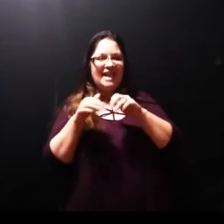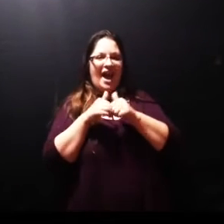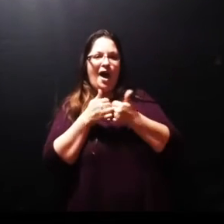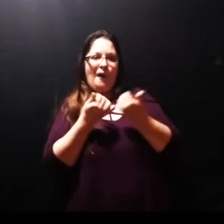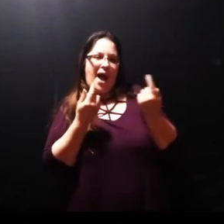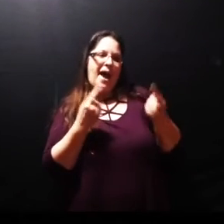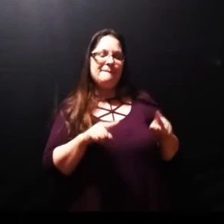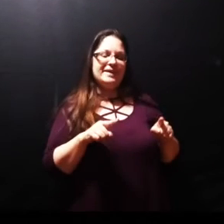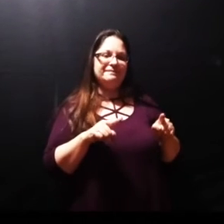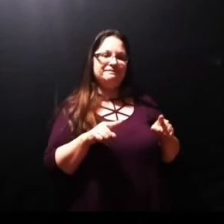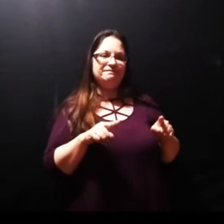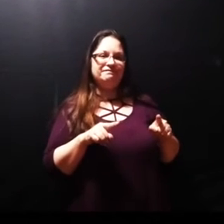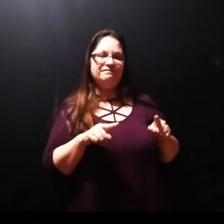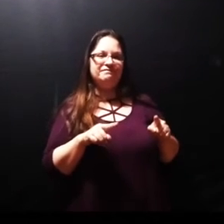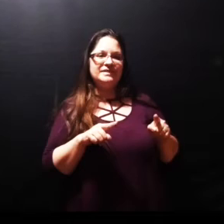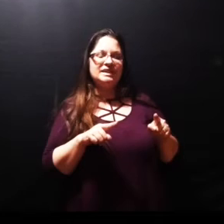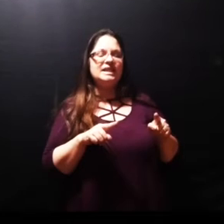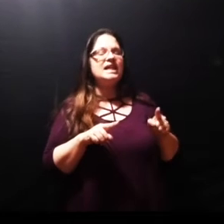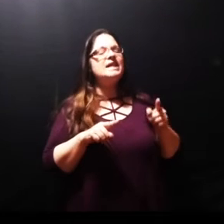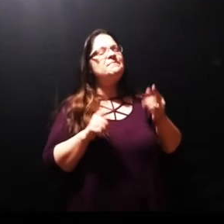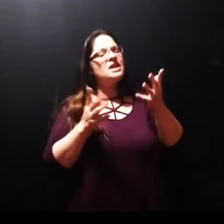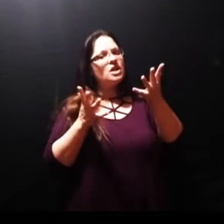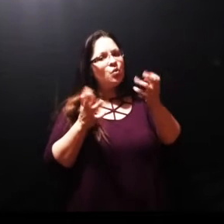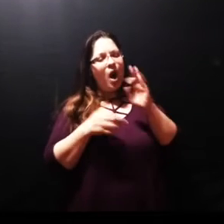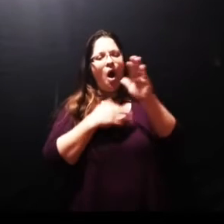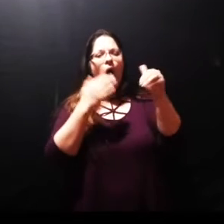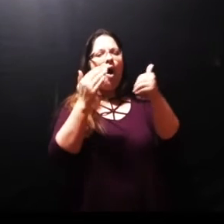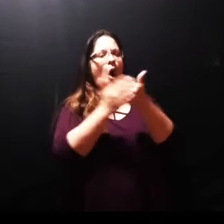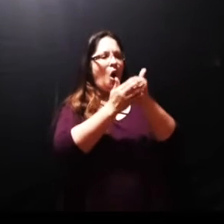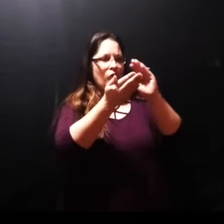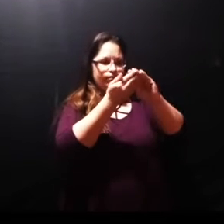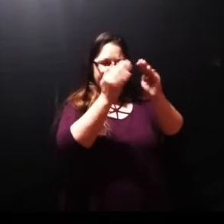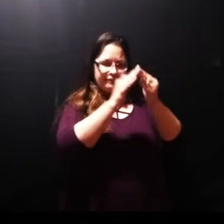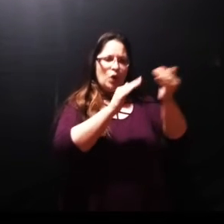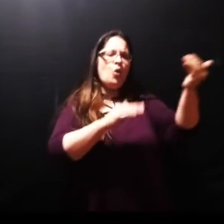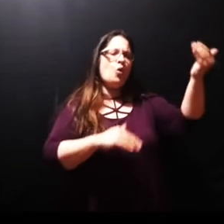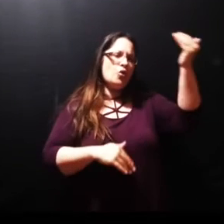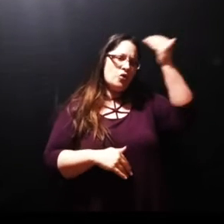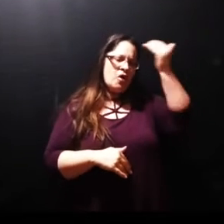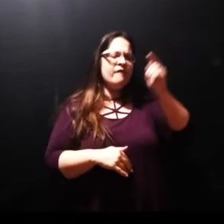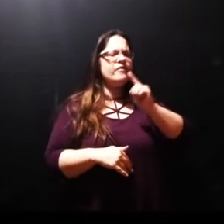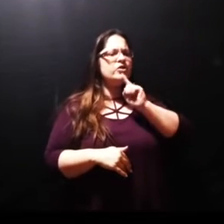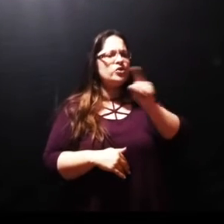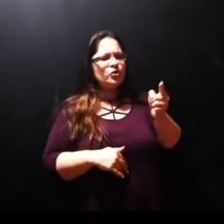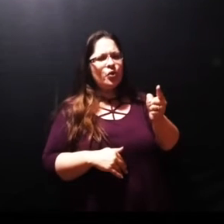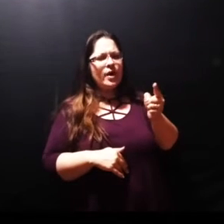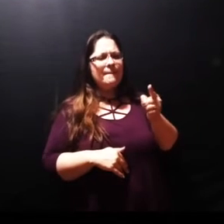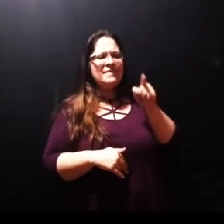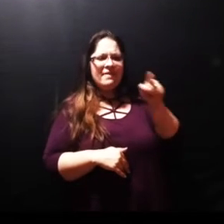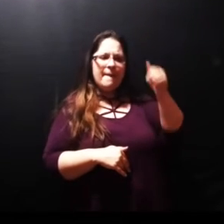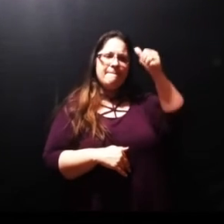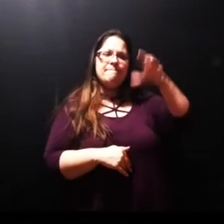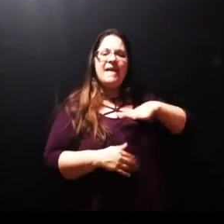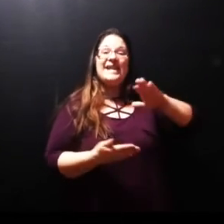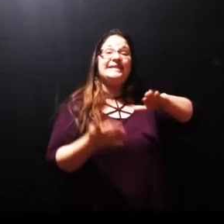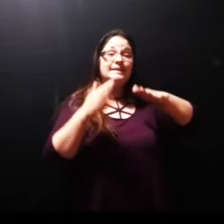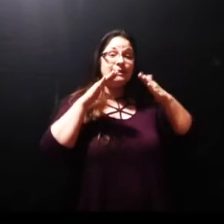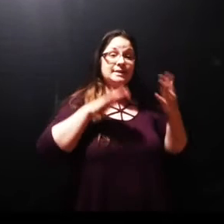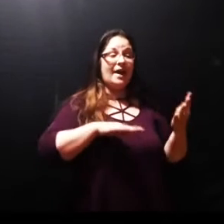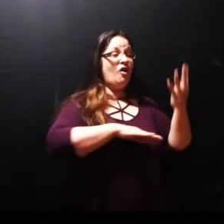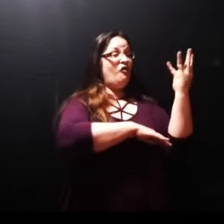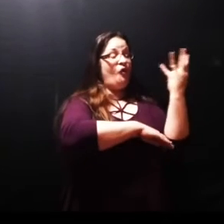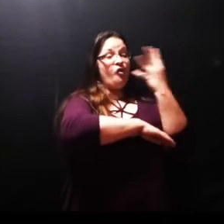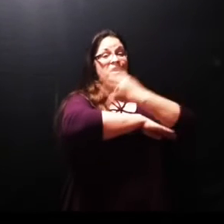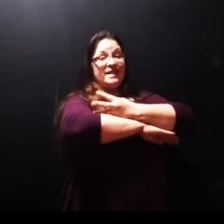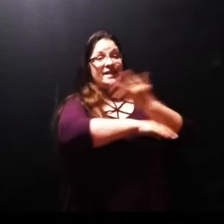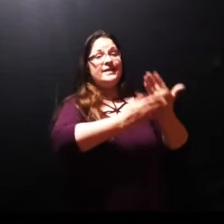that Lazarus had died four days later he comes into town the obituary was out of the paper now old